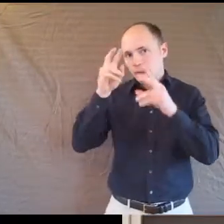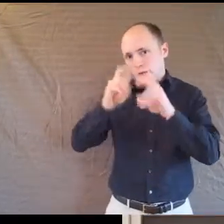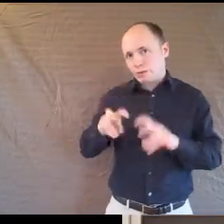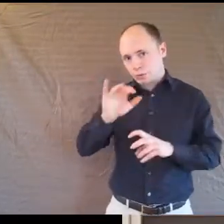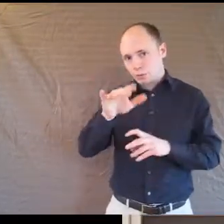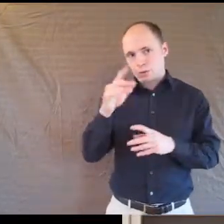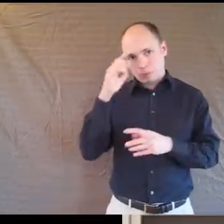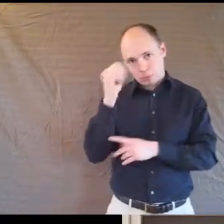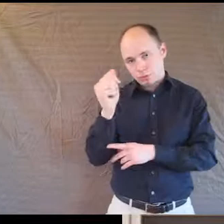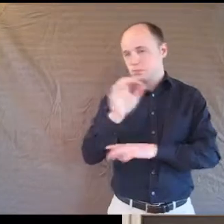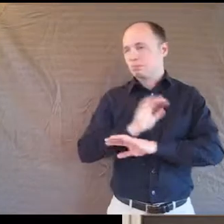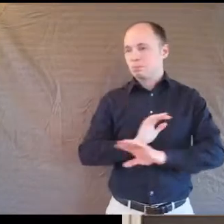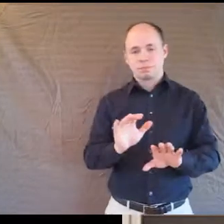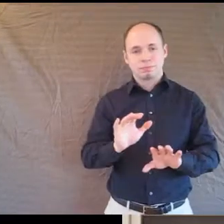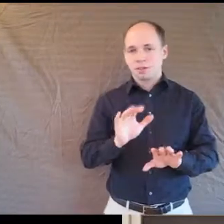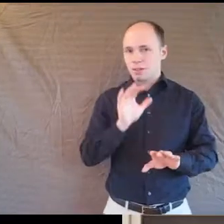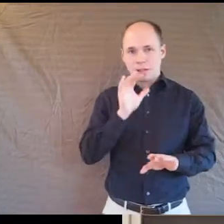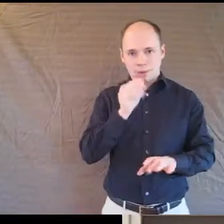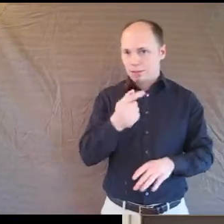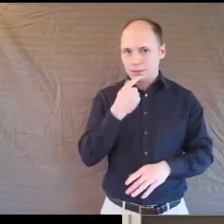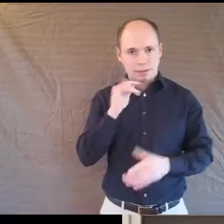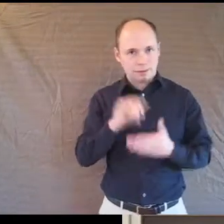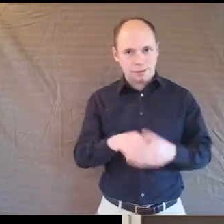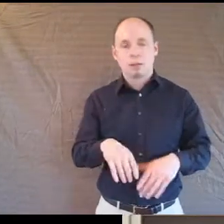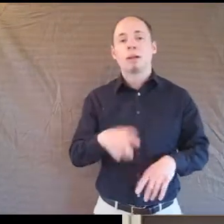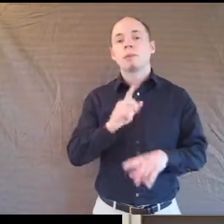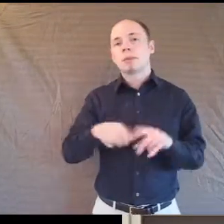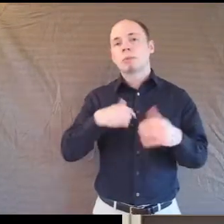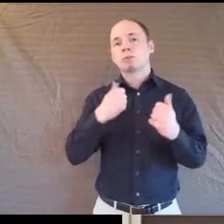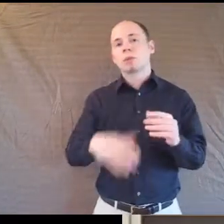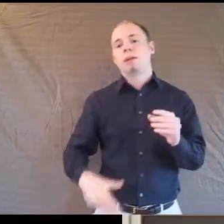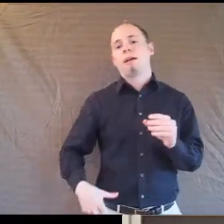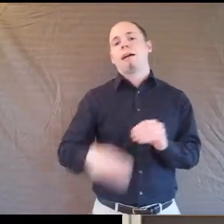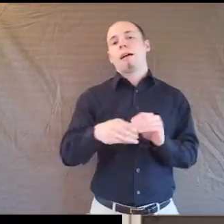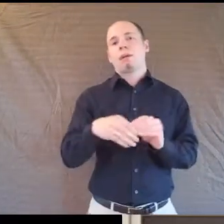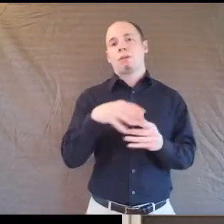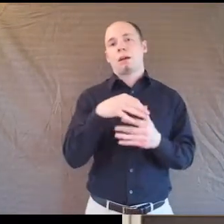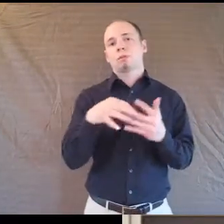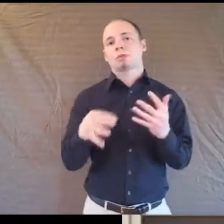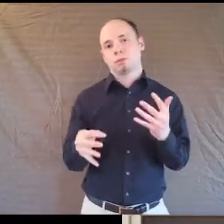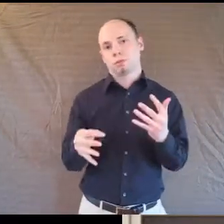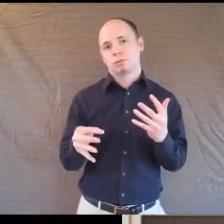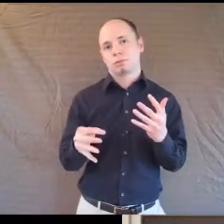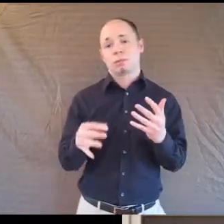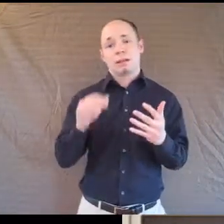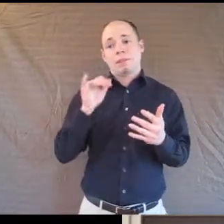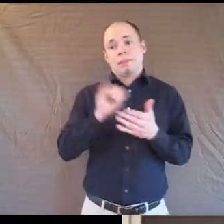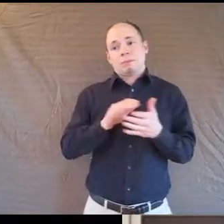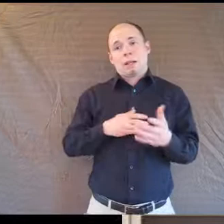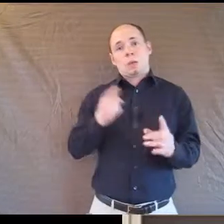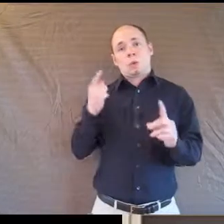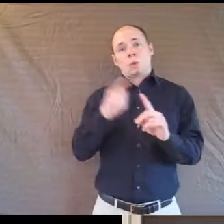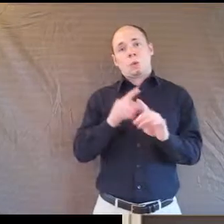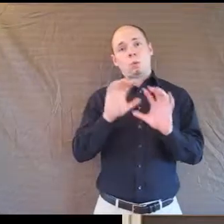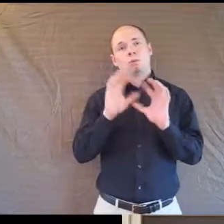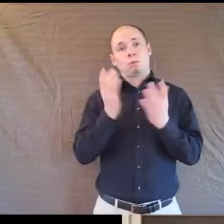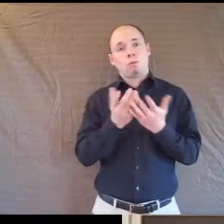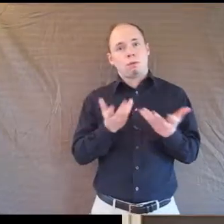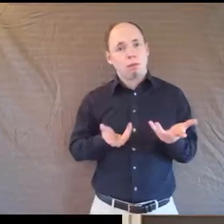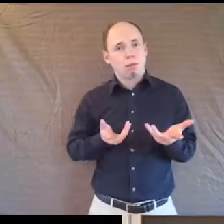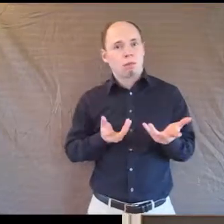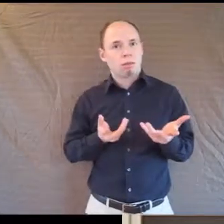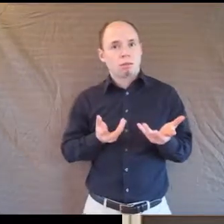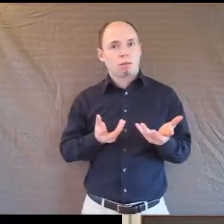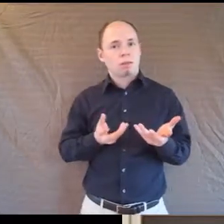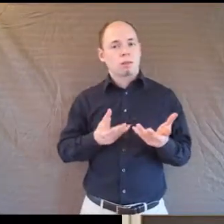I'm really trying to do is broaden the options, which is a basic philosophy of mine, to broaden options